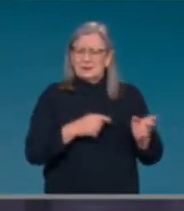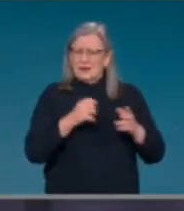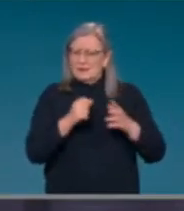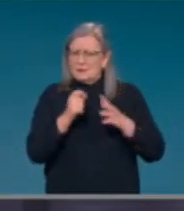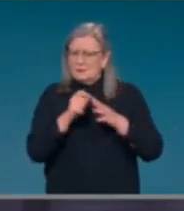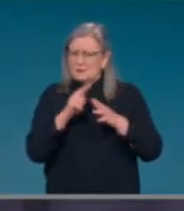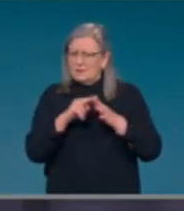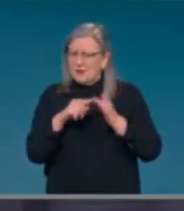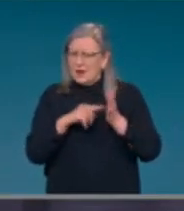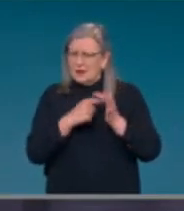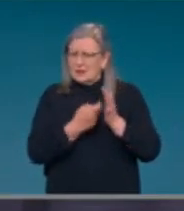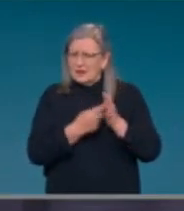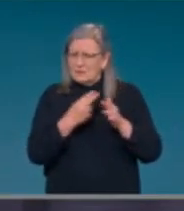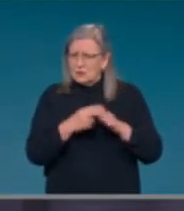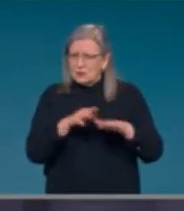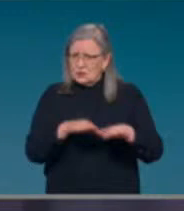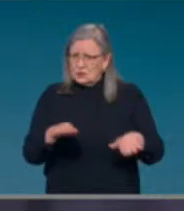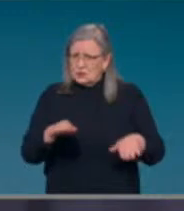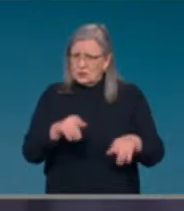in adults?